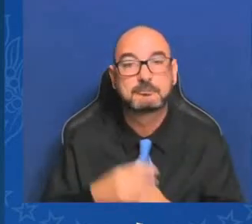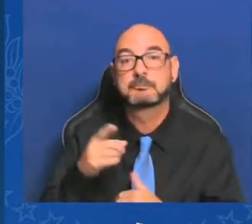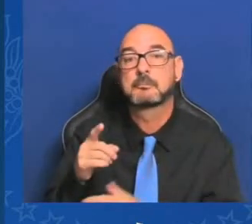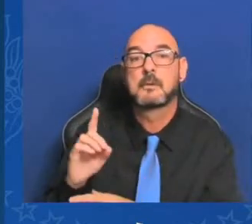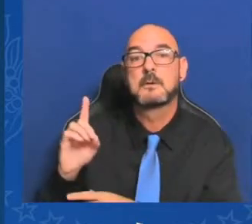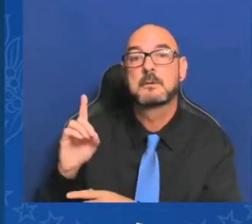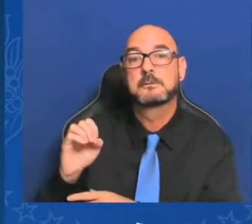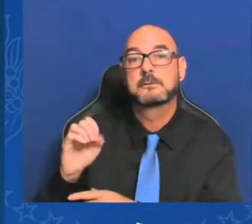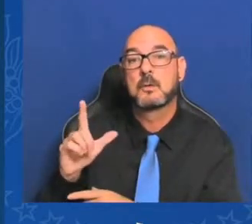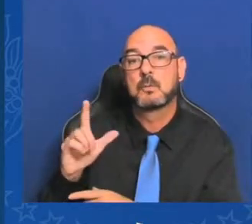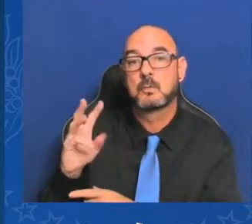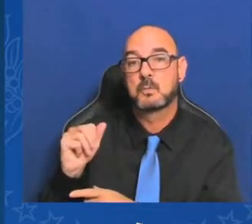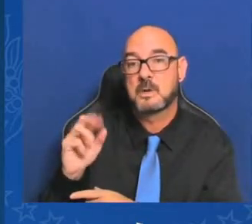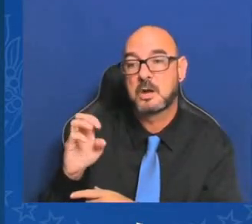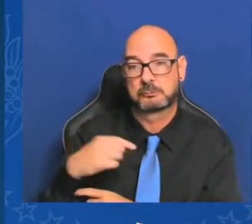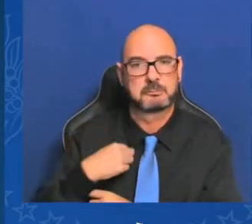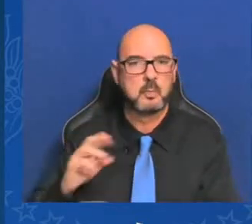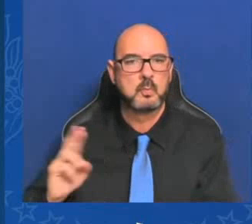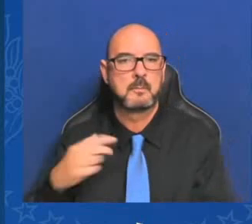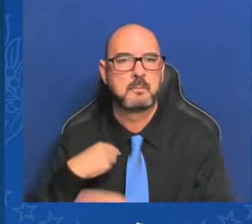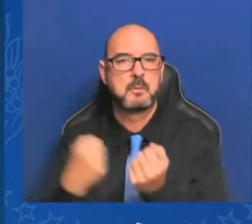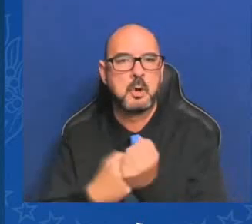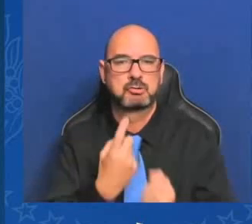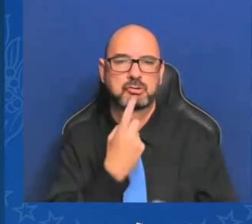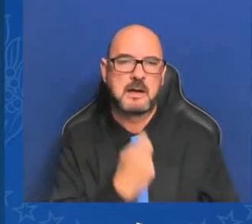I started in terms of, we now talk red and blue.